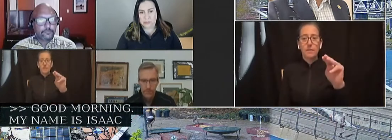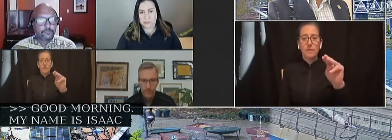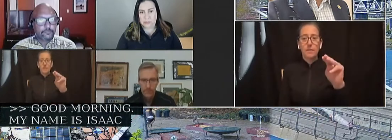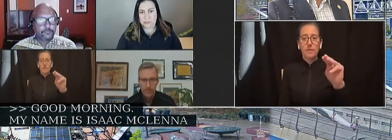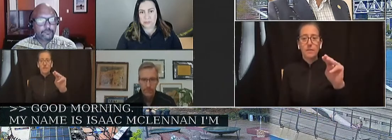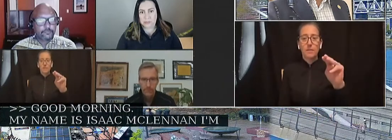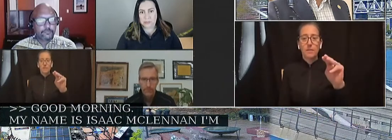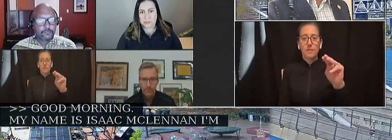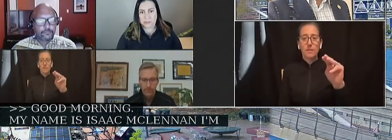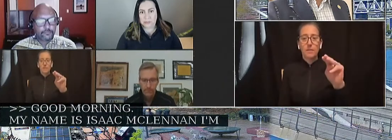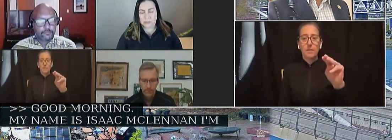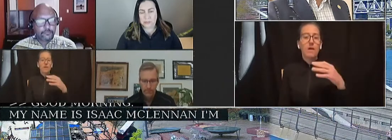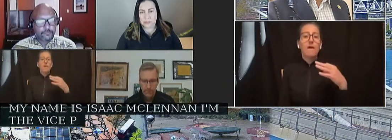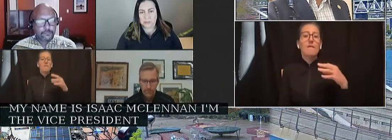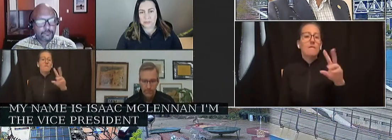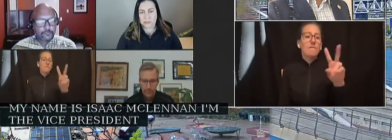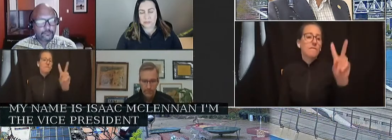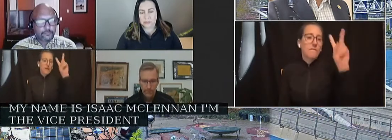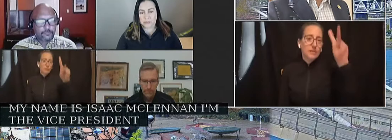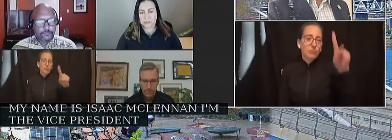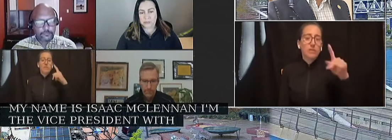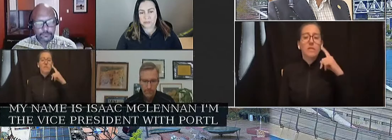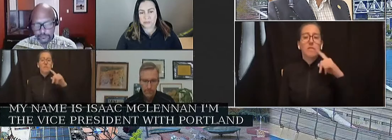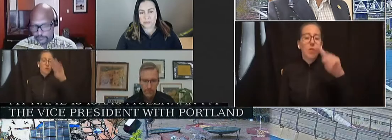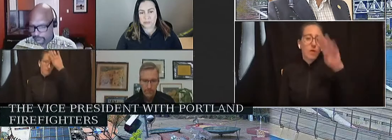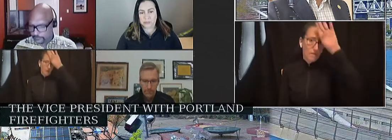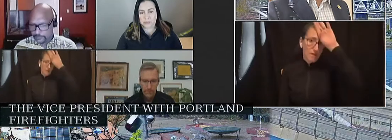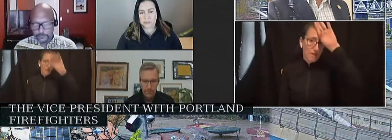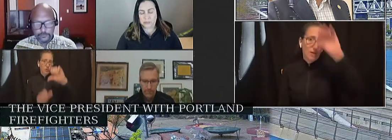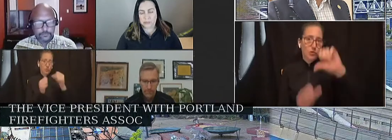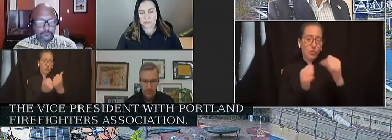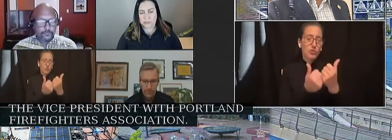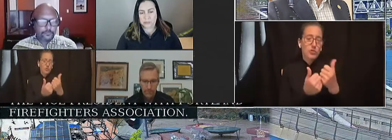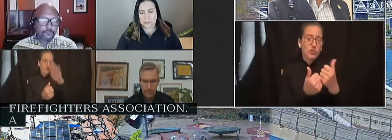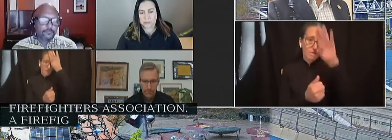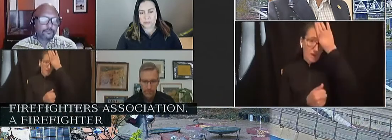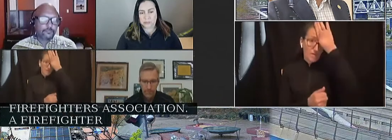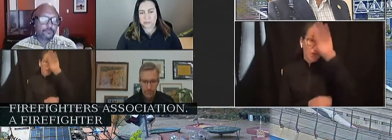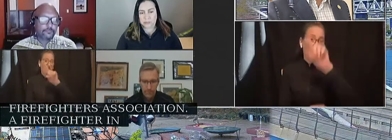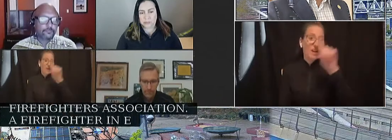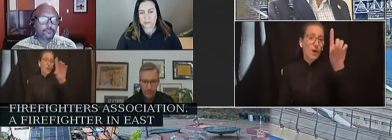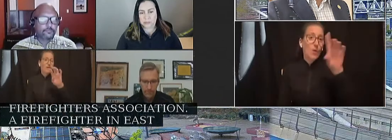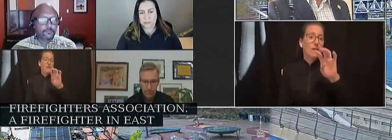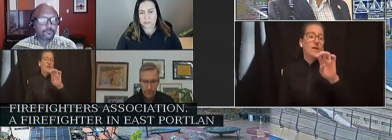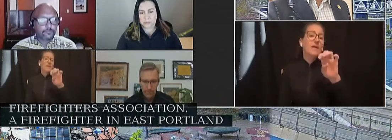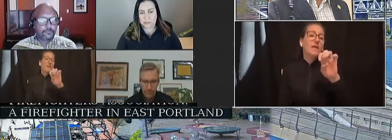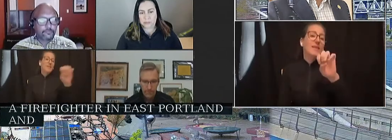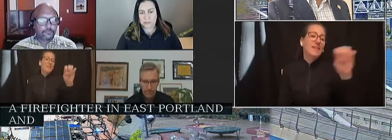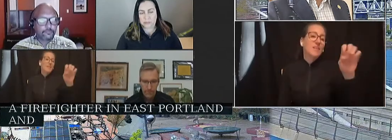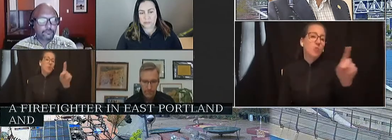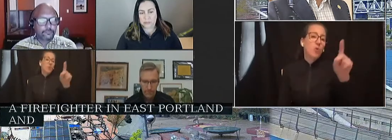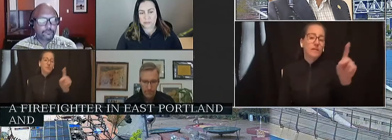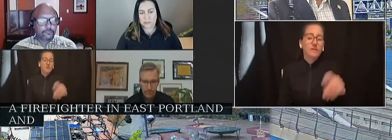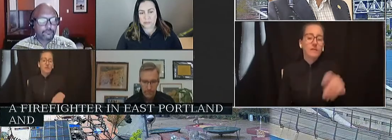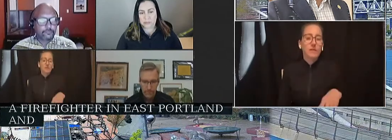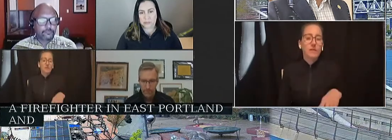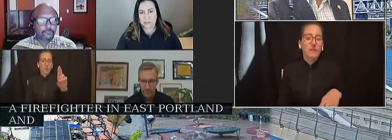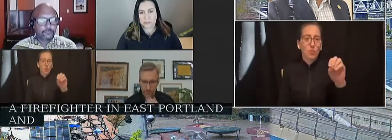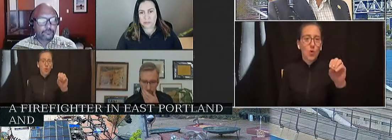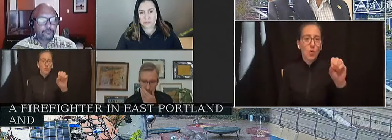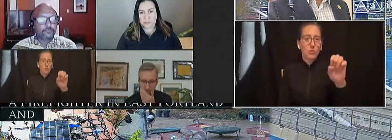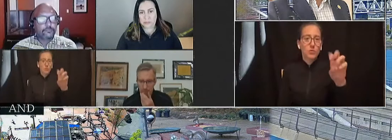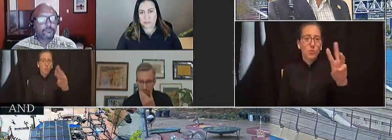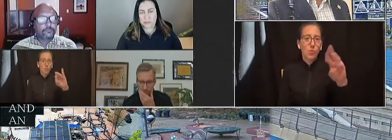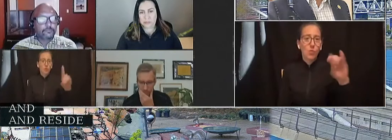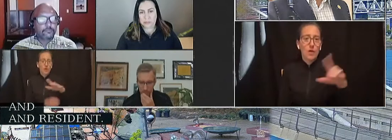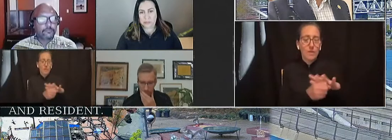Firefighters Association, a firefighter in East Portland and a resident of the Rose Bay neighborhood. I've been a firefighter in Oregon for 24 years.